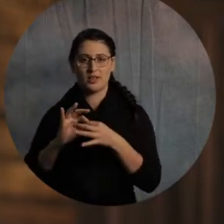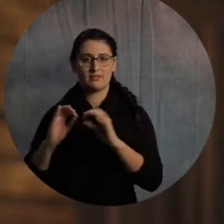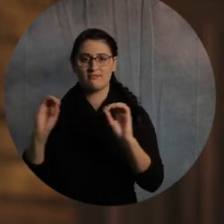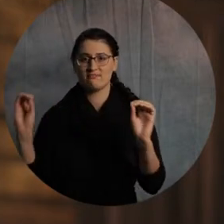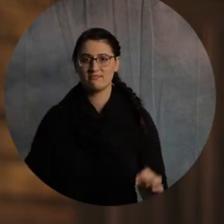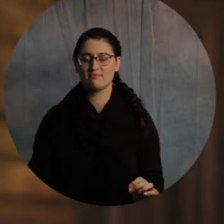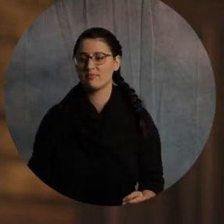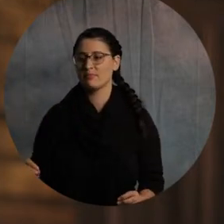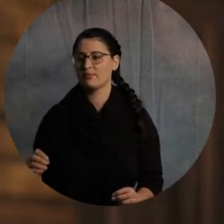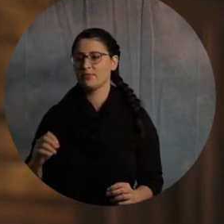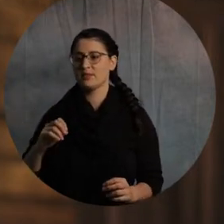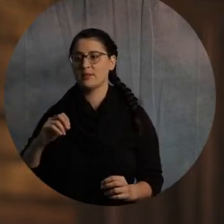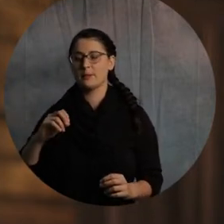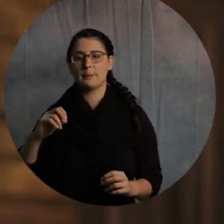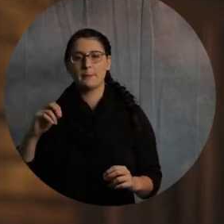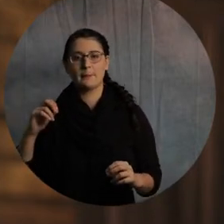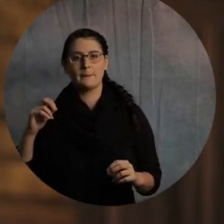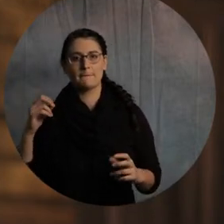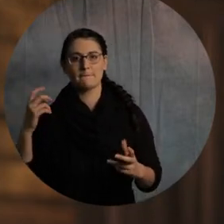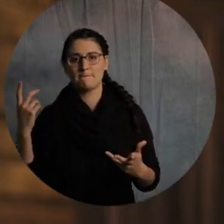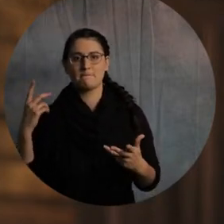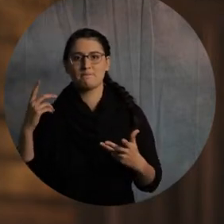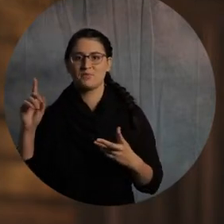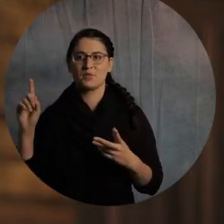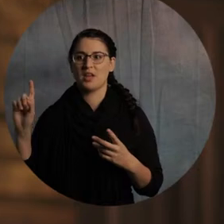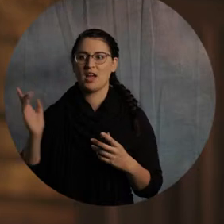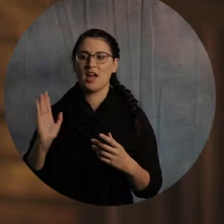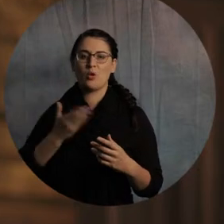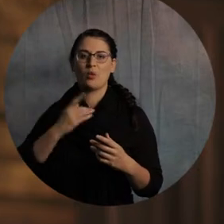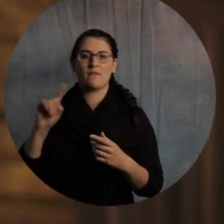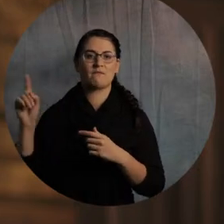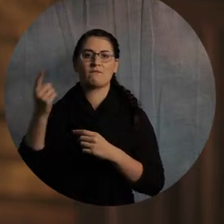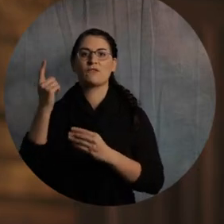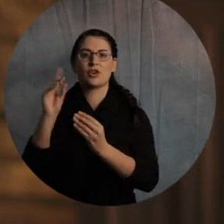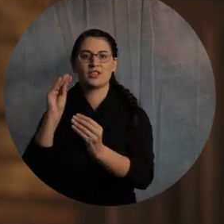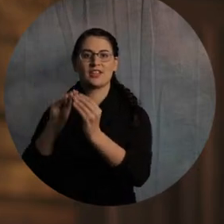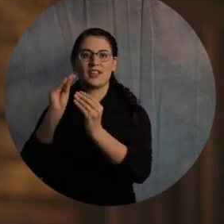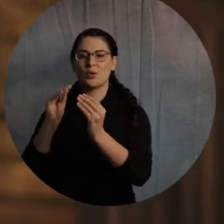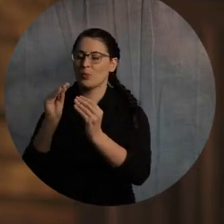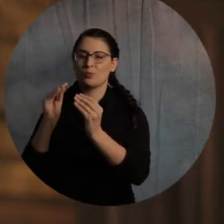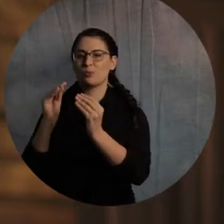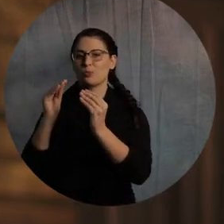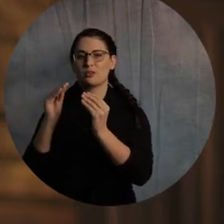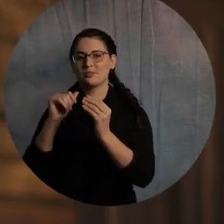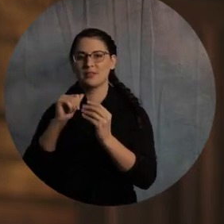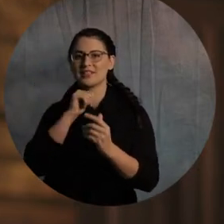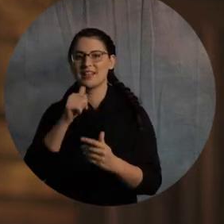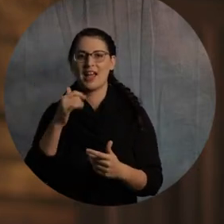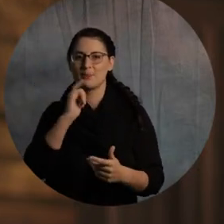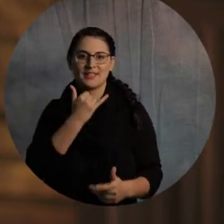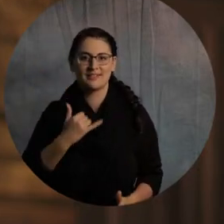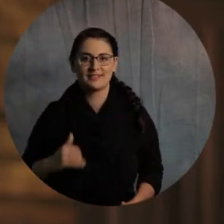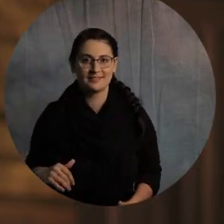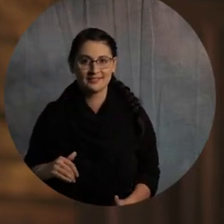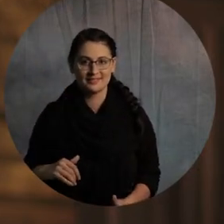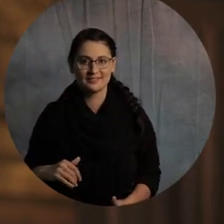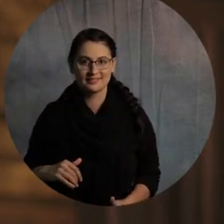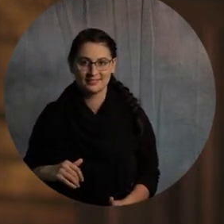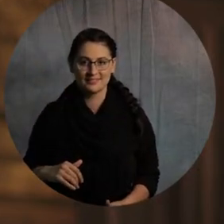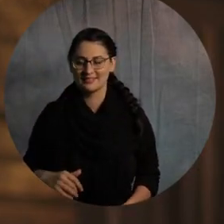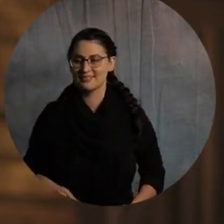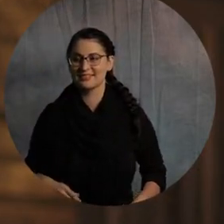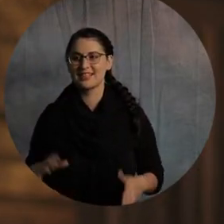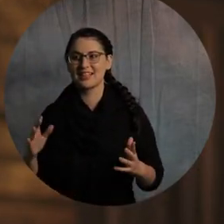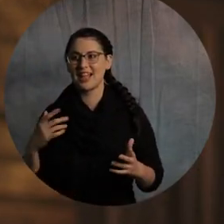kissed her, I was like, that may have been a mistake. You know? Like, let's see, we're talking about getting married in a year. Can we do it tomorrow? You know?